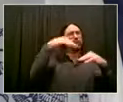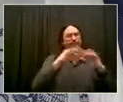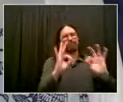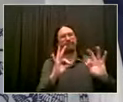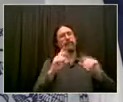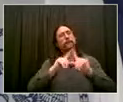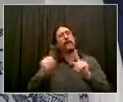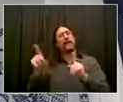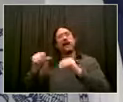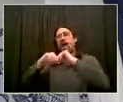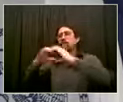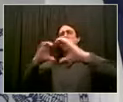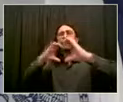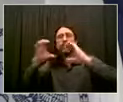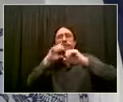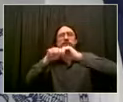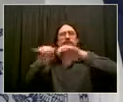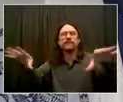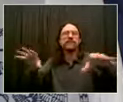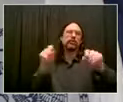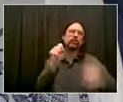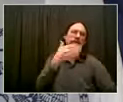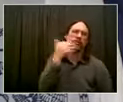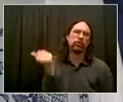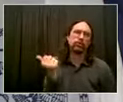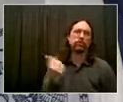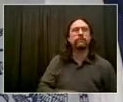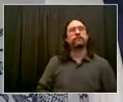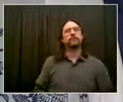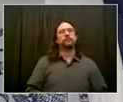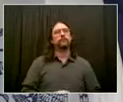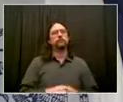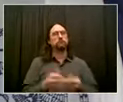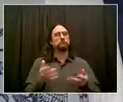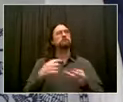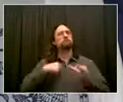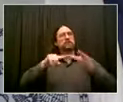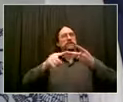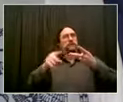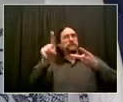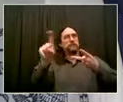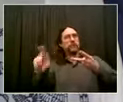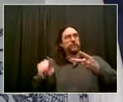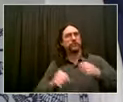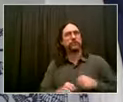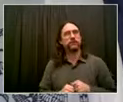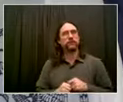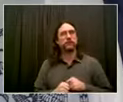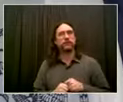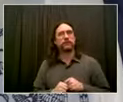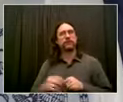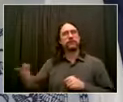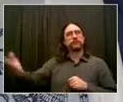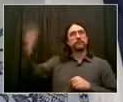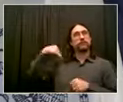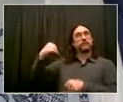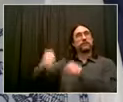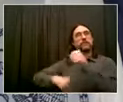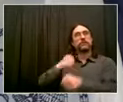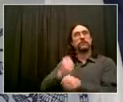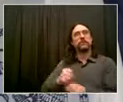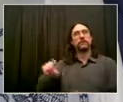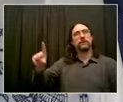was a decision to add some markers to the Columbus